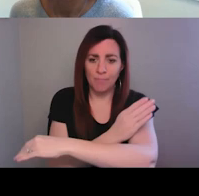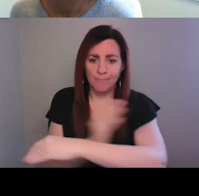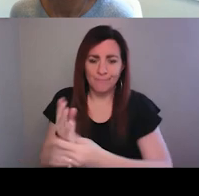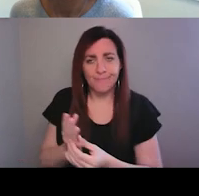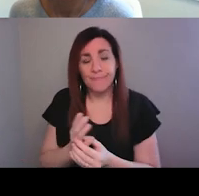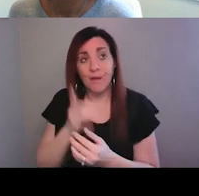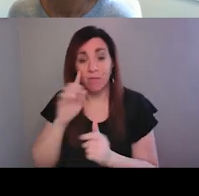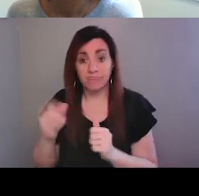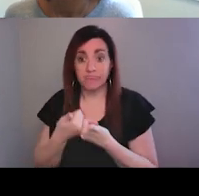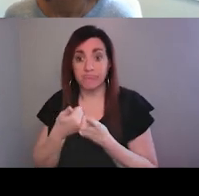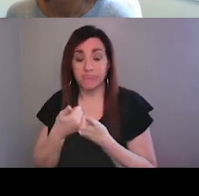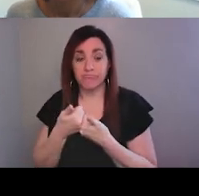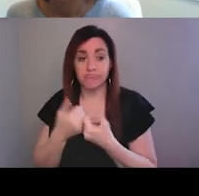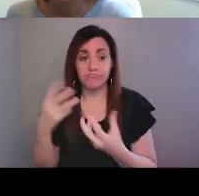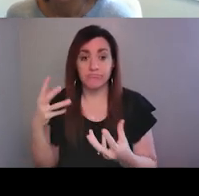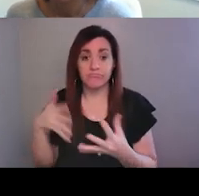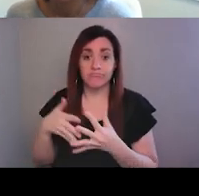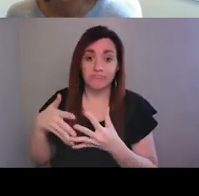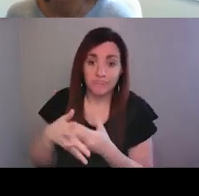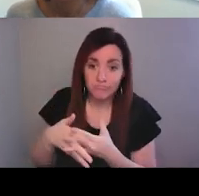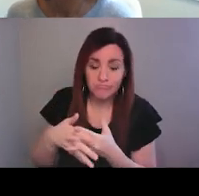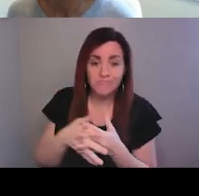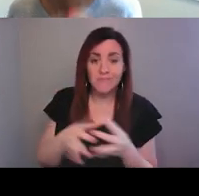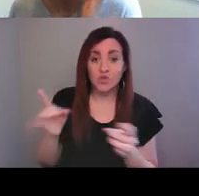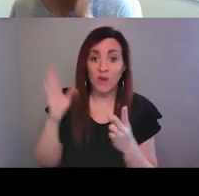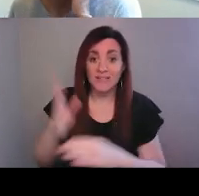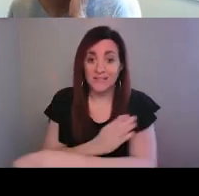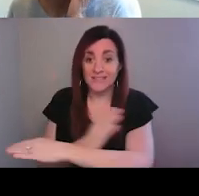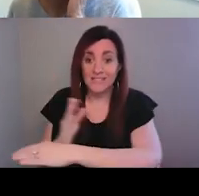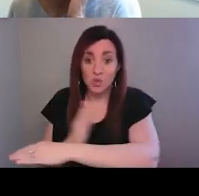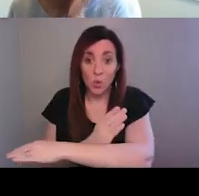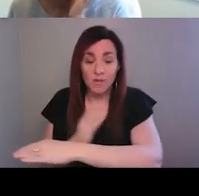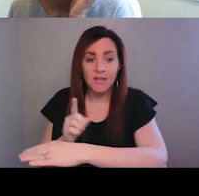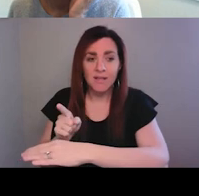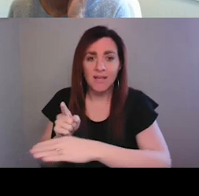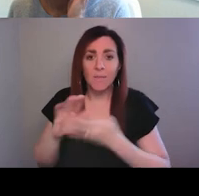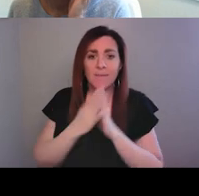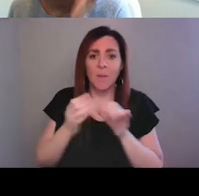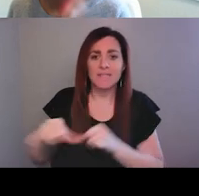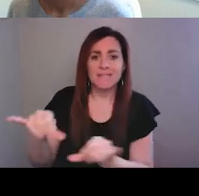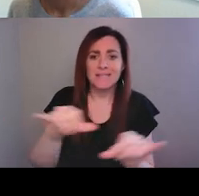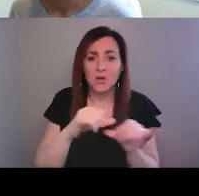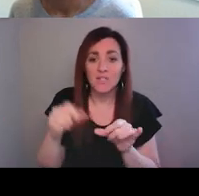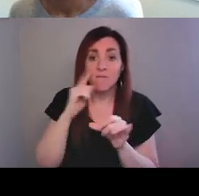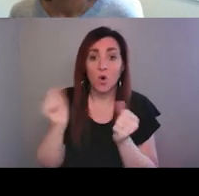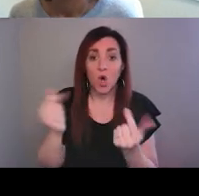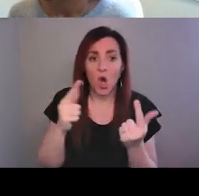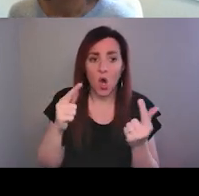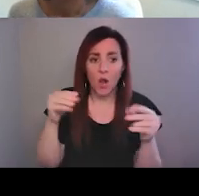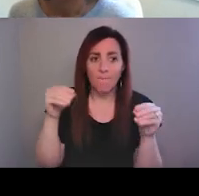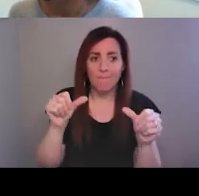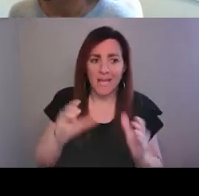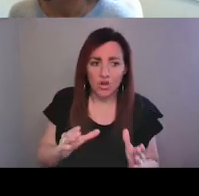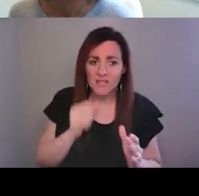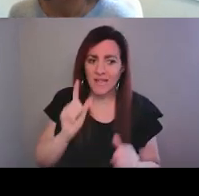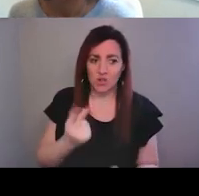challenges is infusing the crisis continuum and making it standardized for all payers, not just